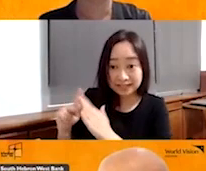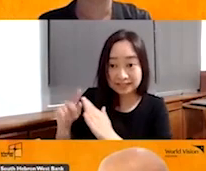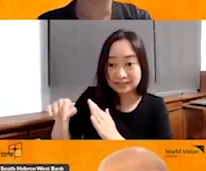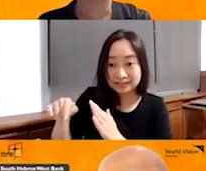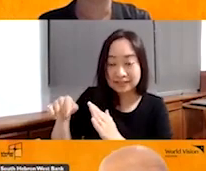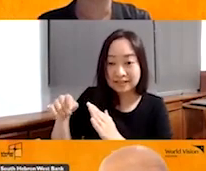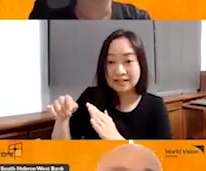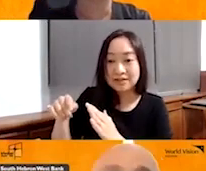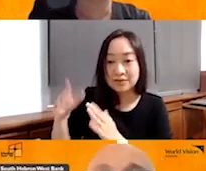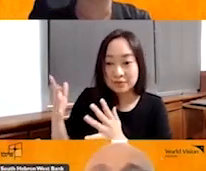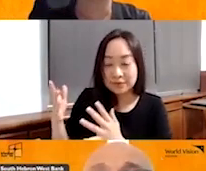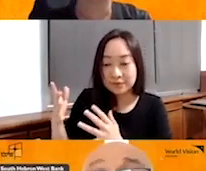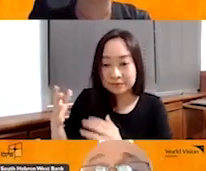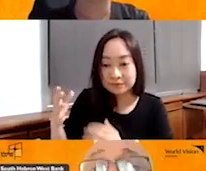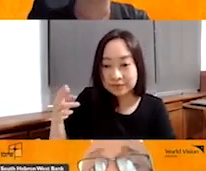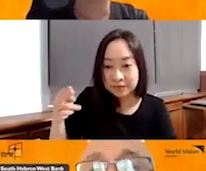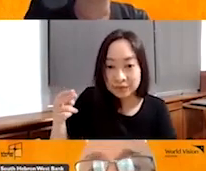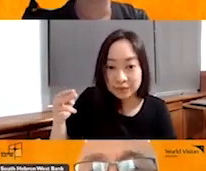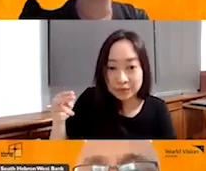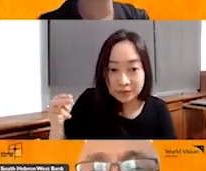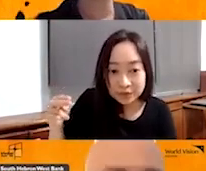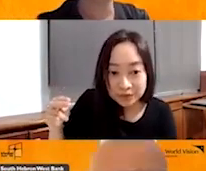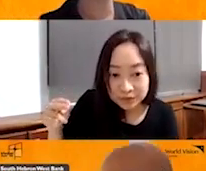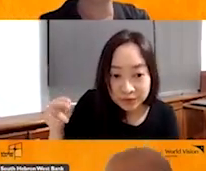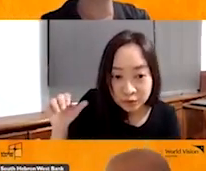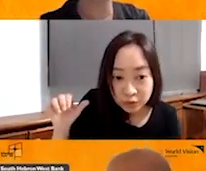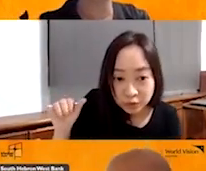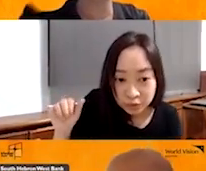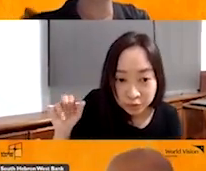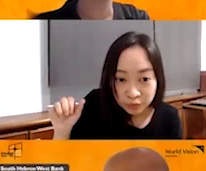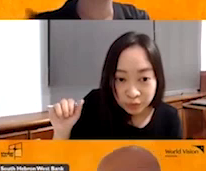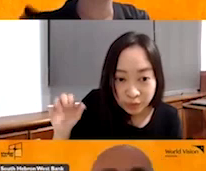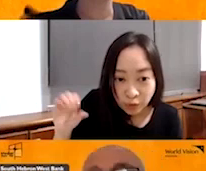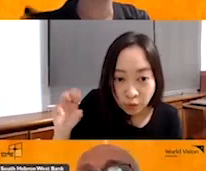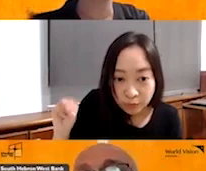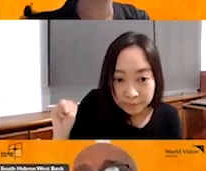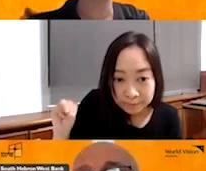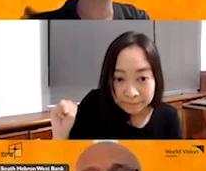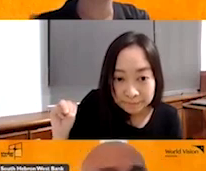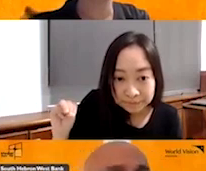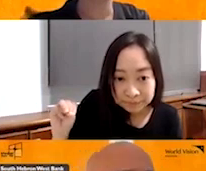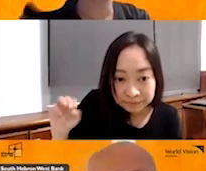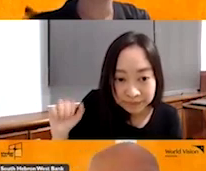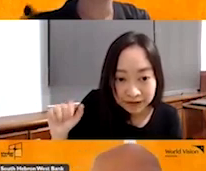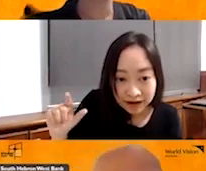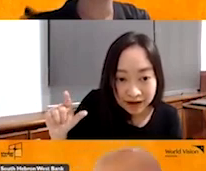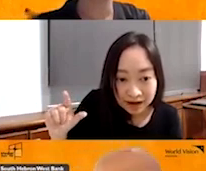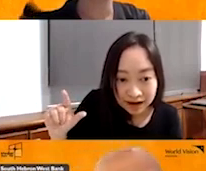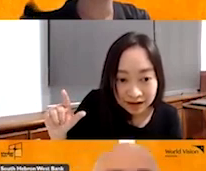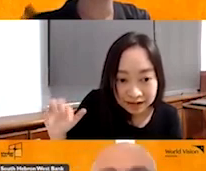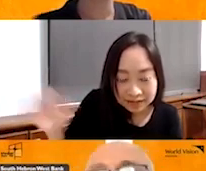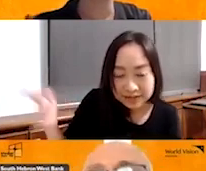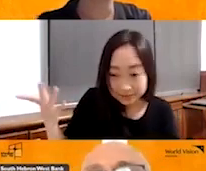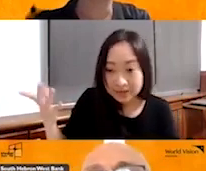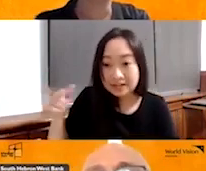her village is Um Al-Qa'ir, Um Al-Qa'ir. And it's a Bedouin village. This village